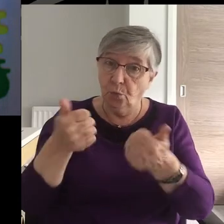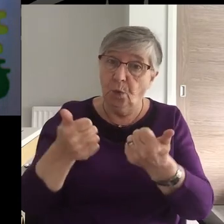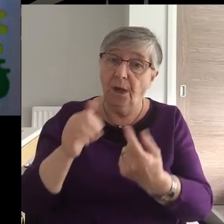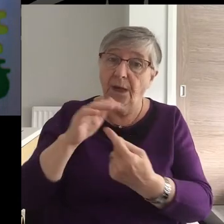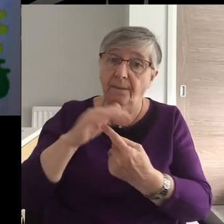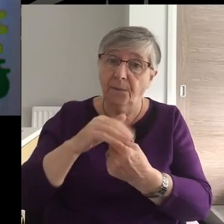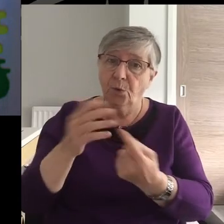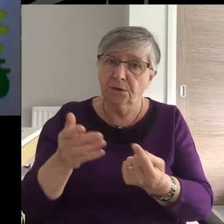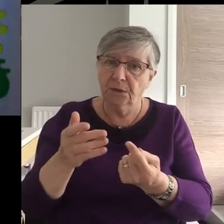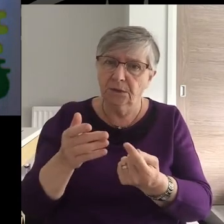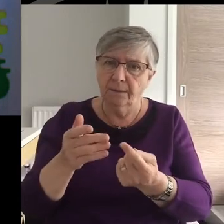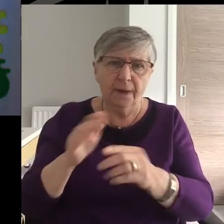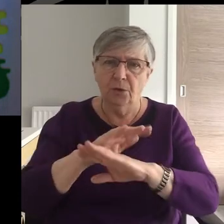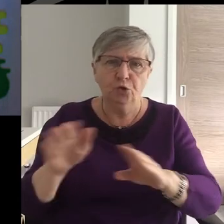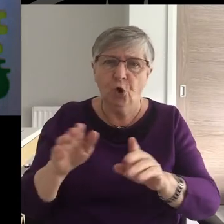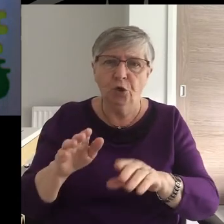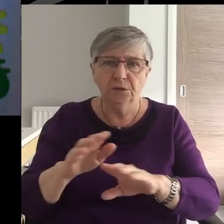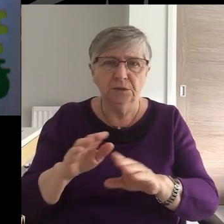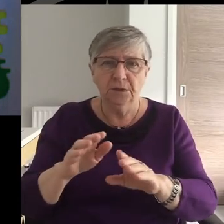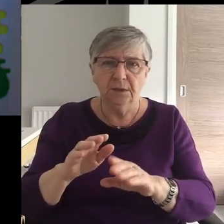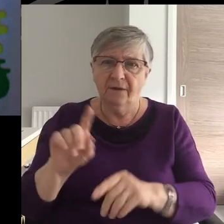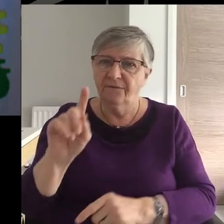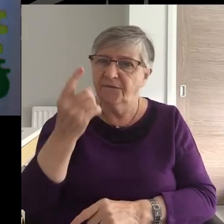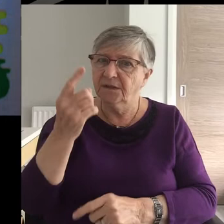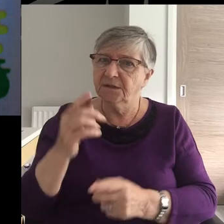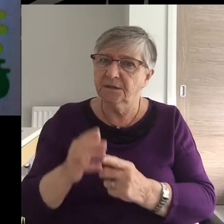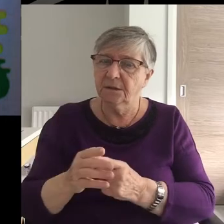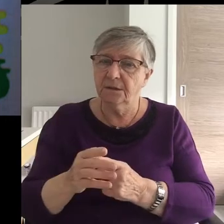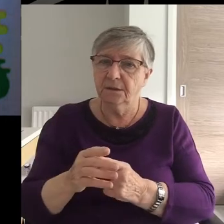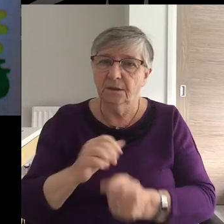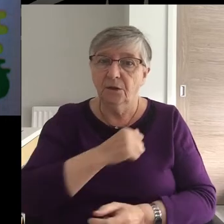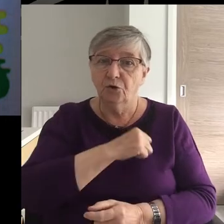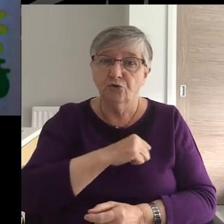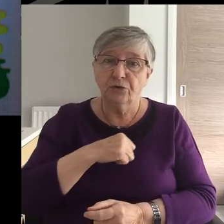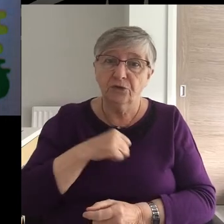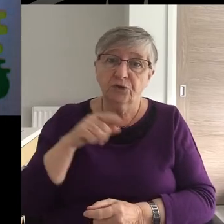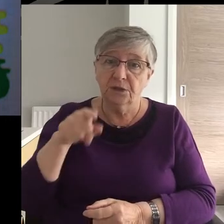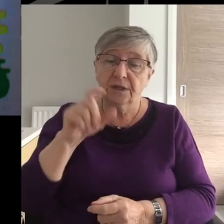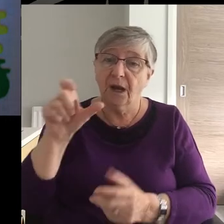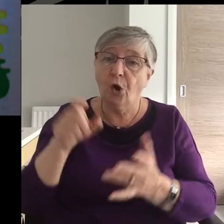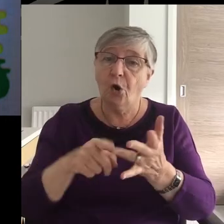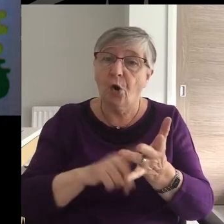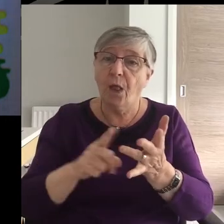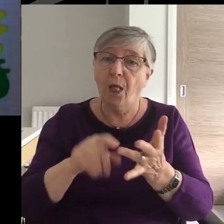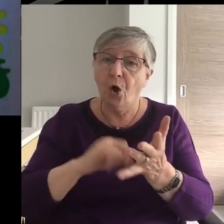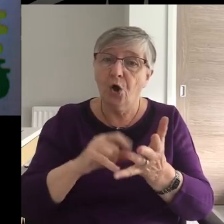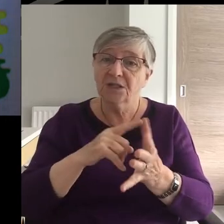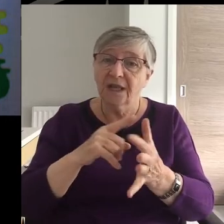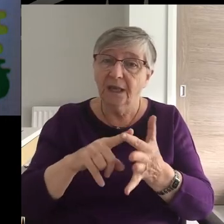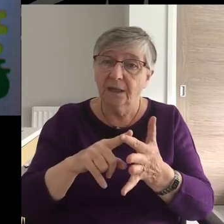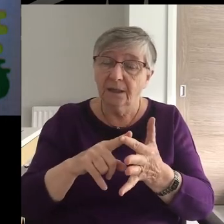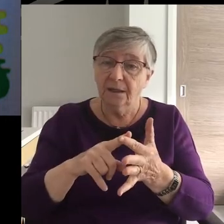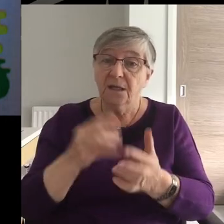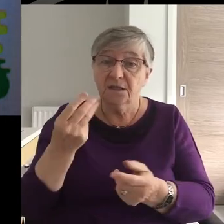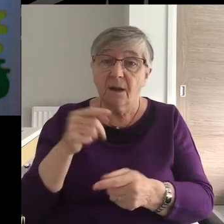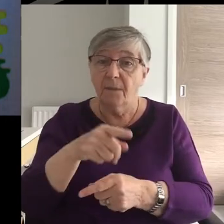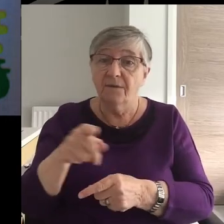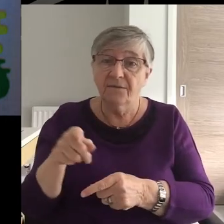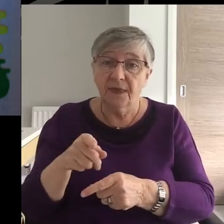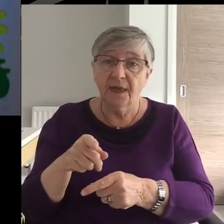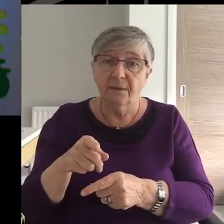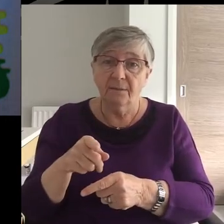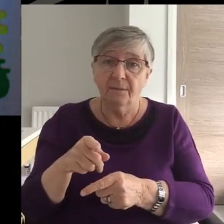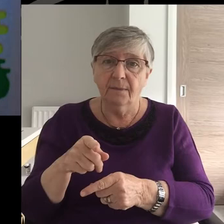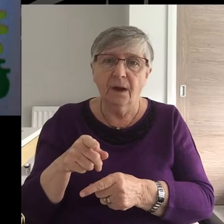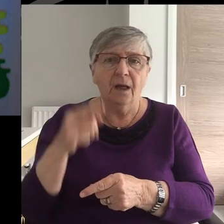but he's not preeminent. The Christians in the town of Colossae, or at least some of them, seem to have